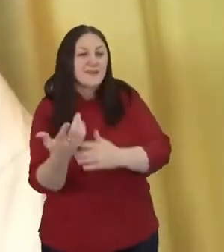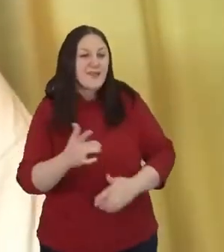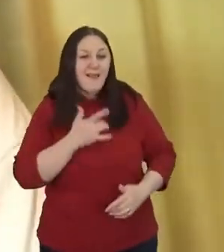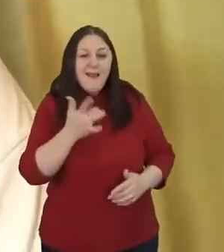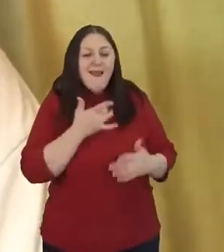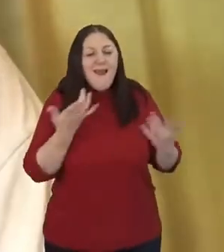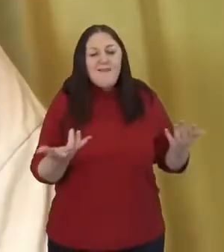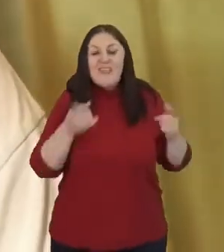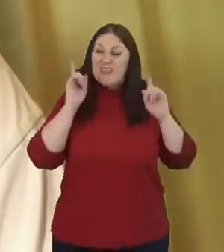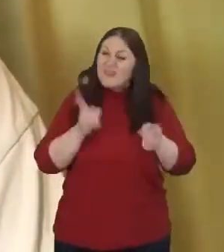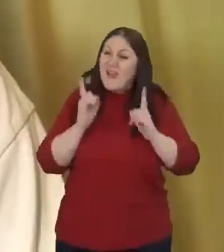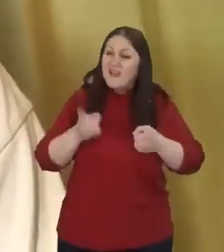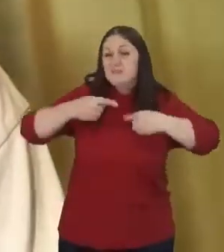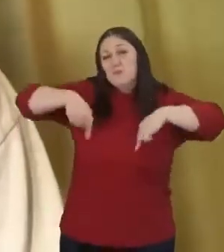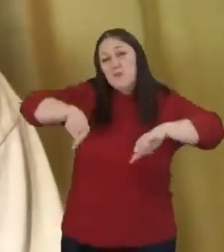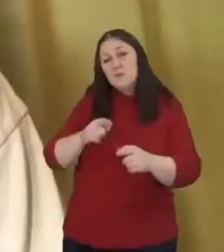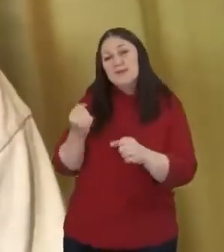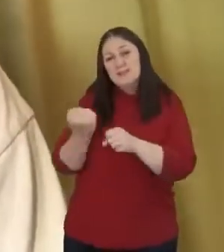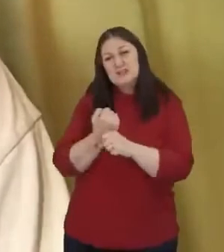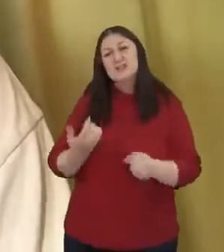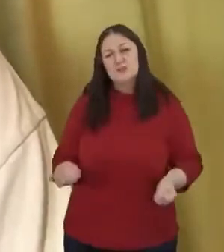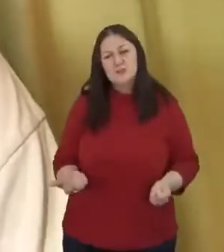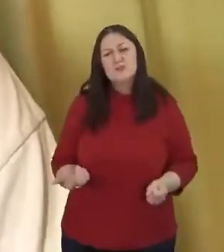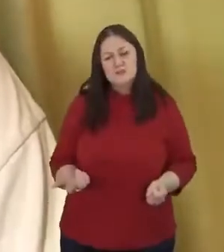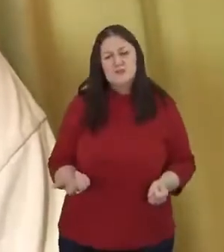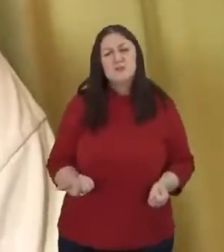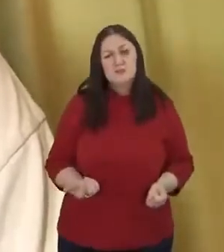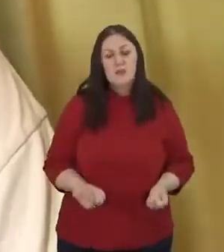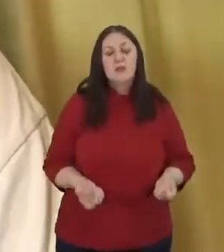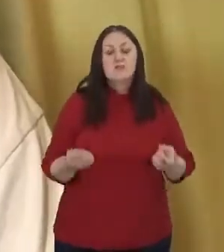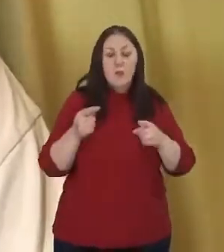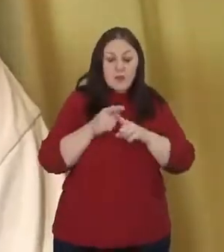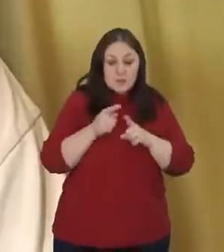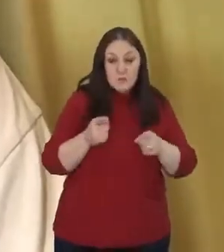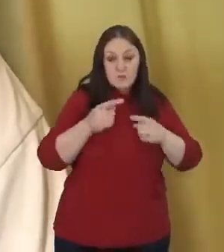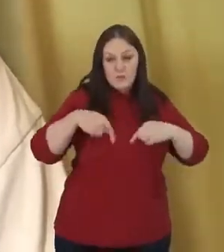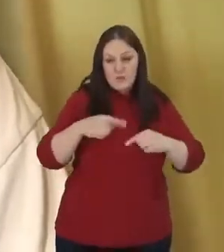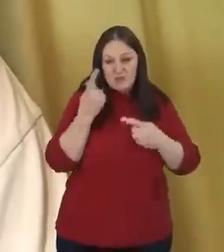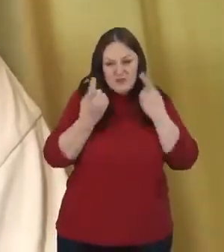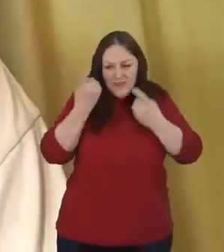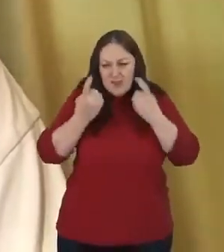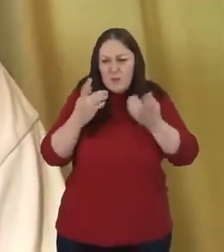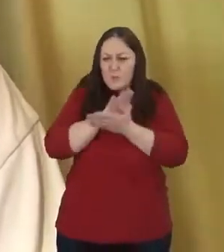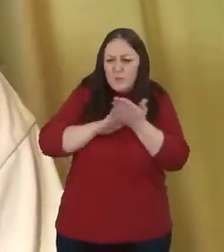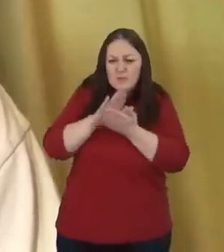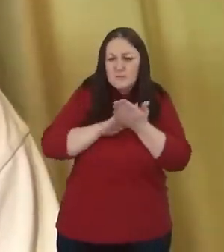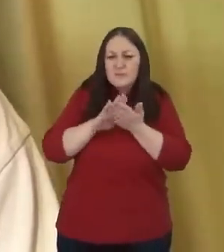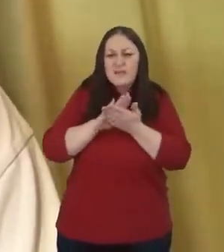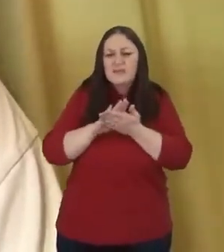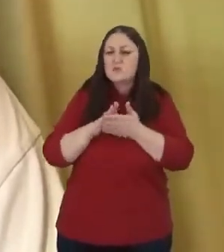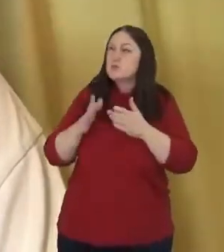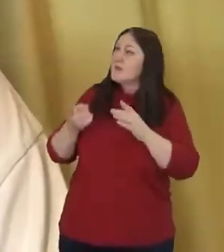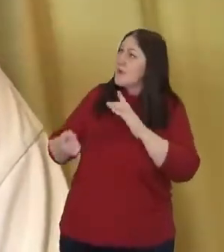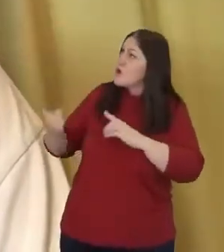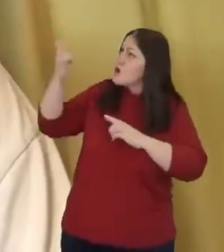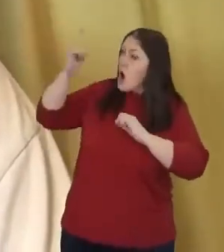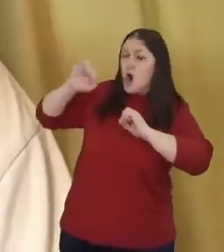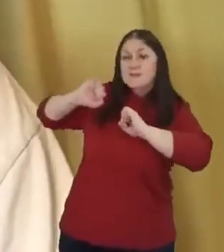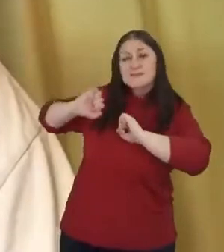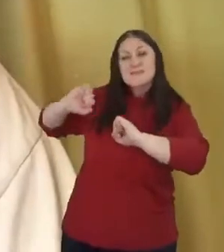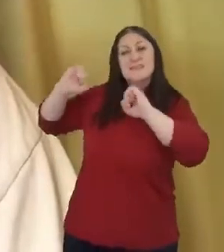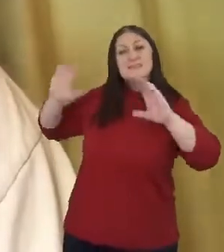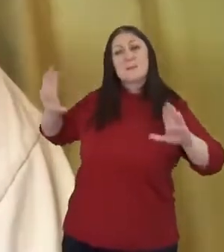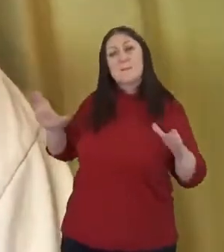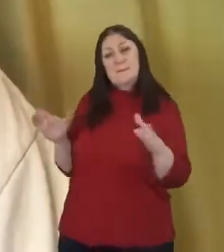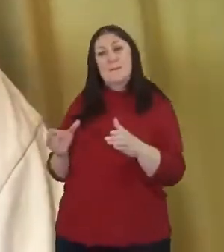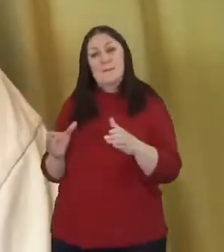want to, you know, invite you as we think of what it means to be the people of God right now, that we should be